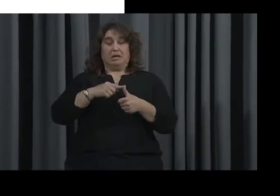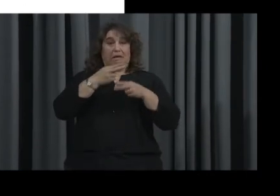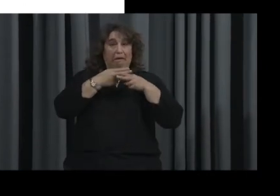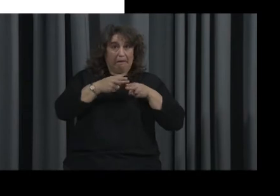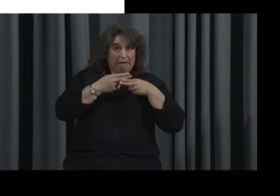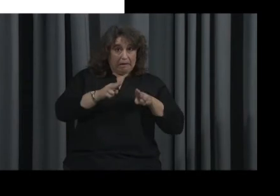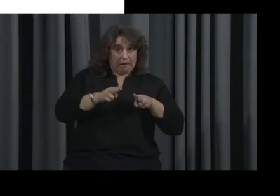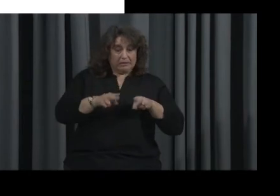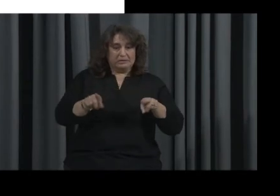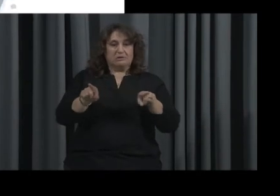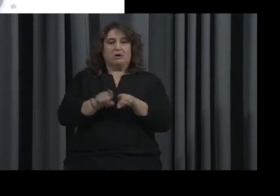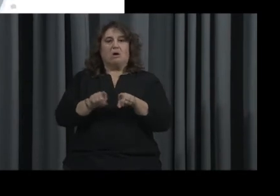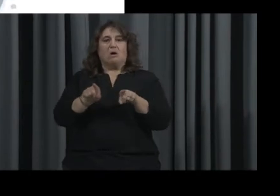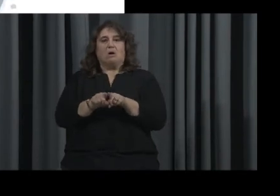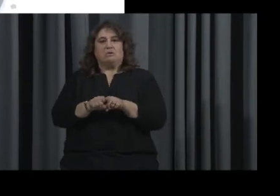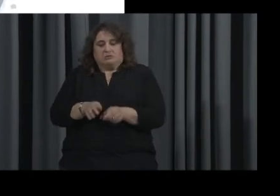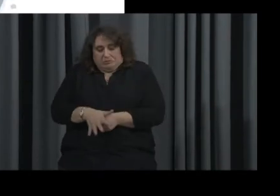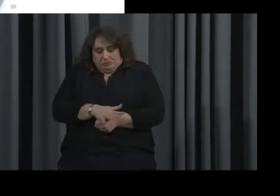for baby development.